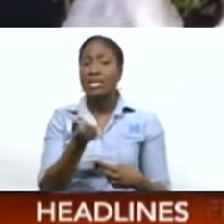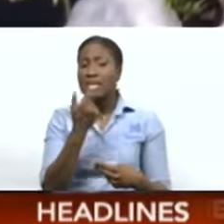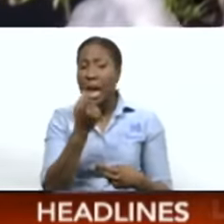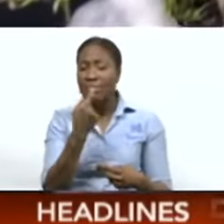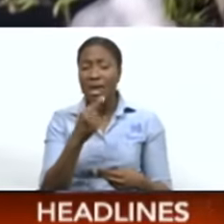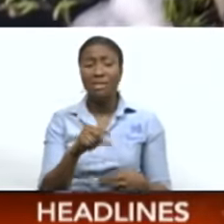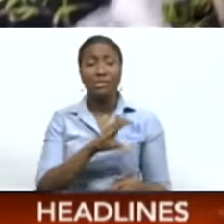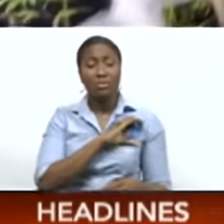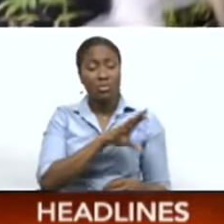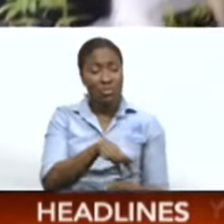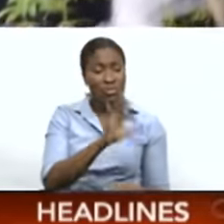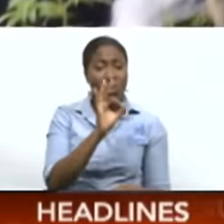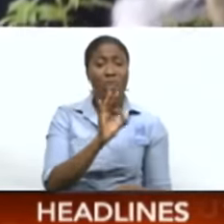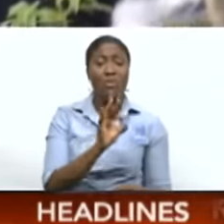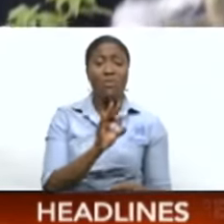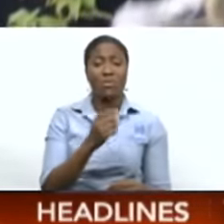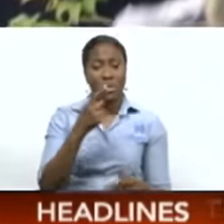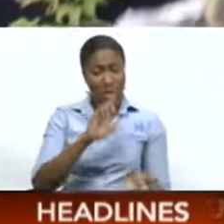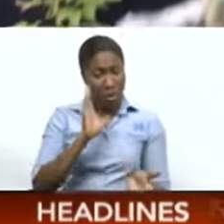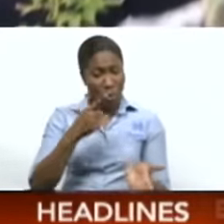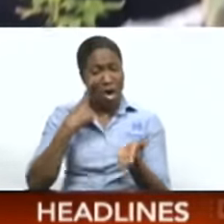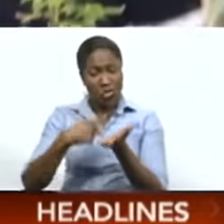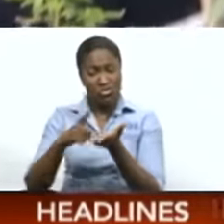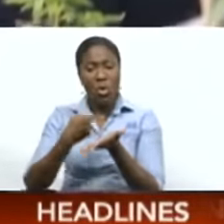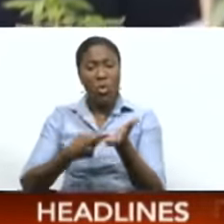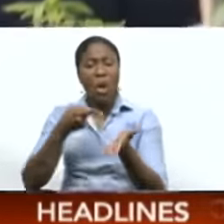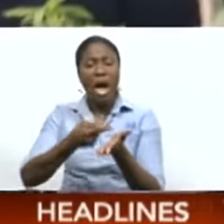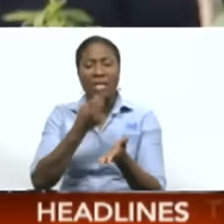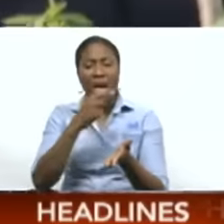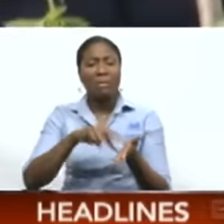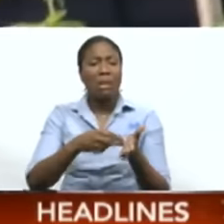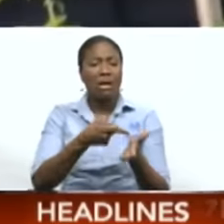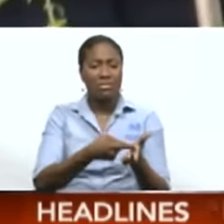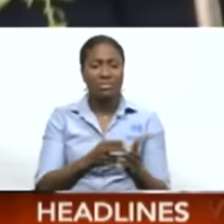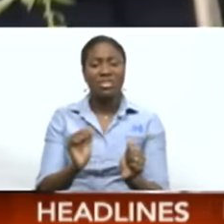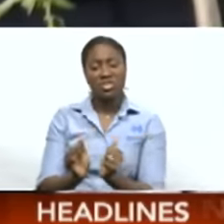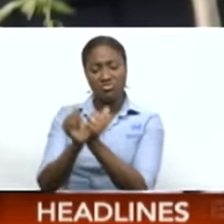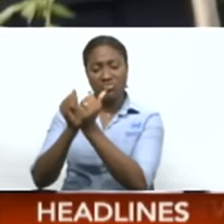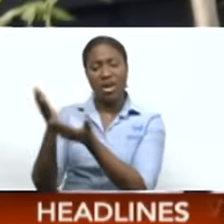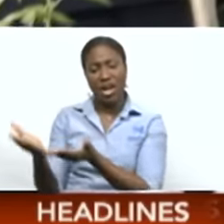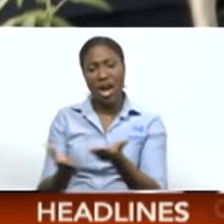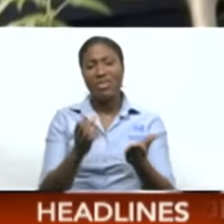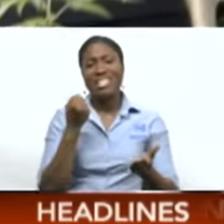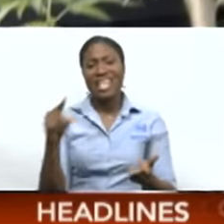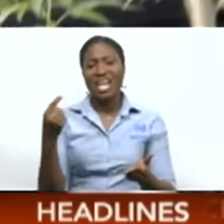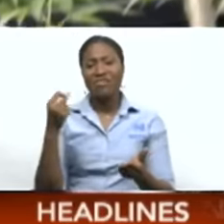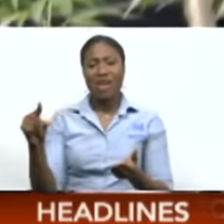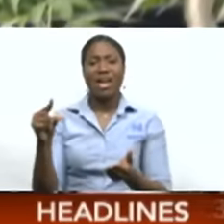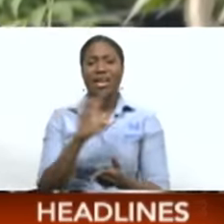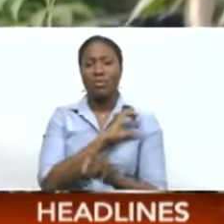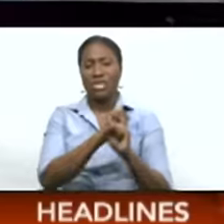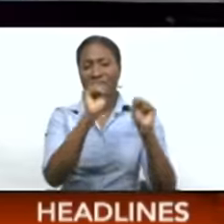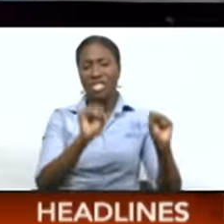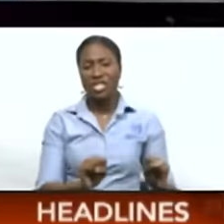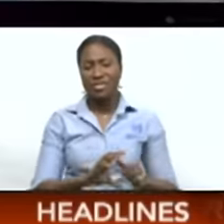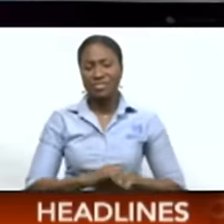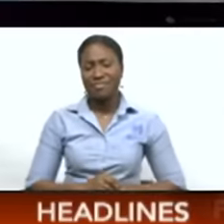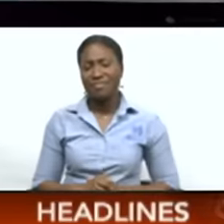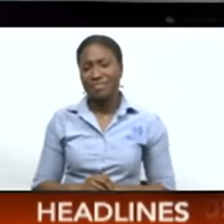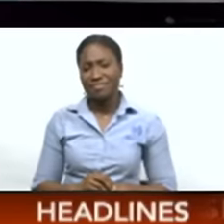seized, which were sent for testing. The suspect was subsequently arrested and taken to the Sangu Grandi police station.